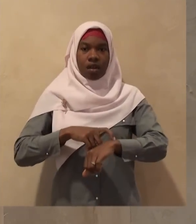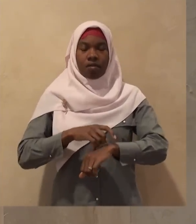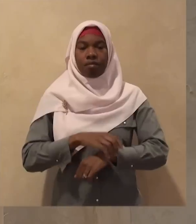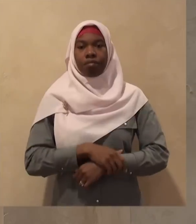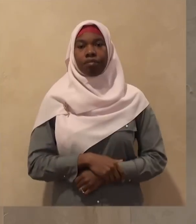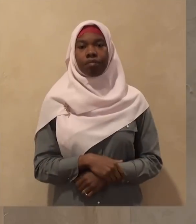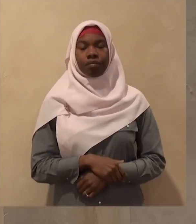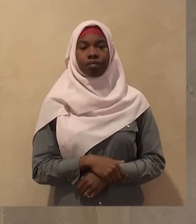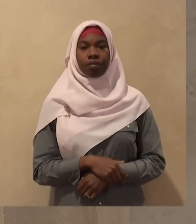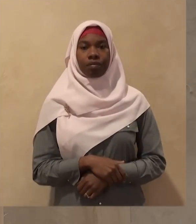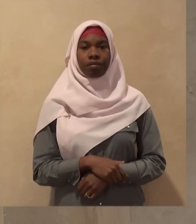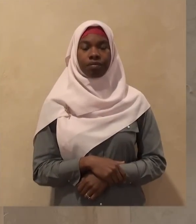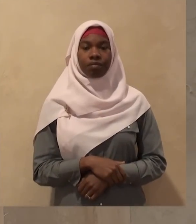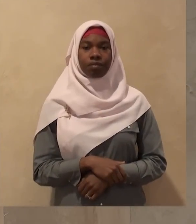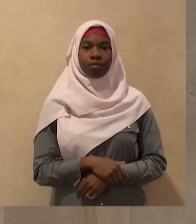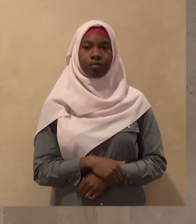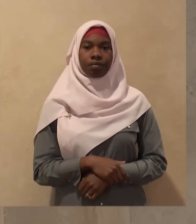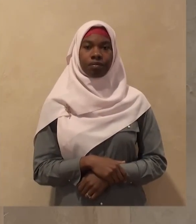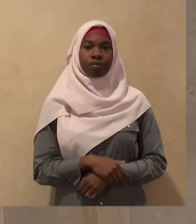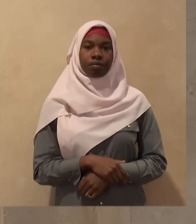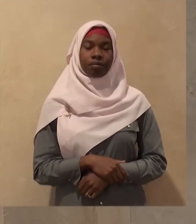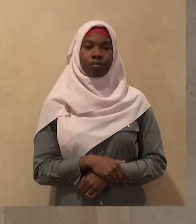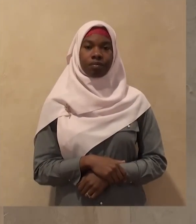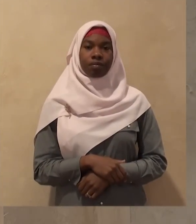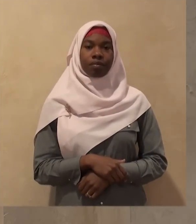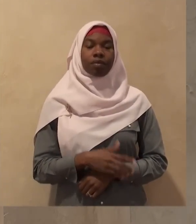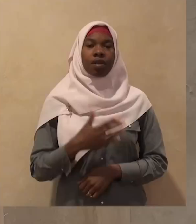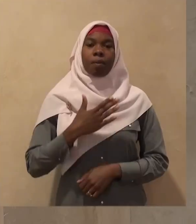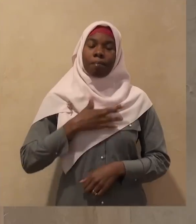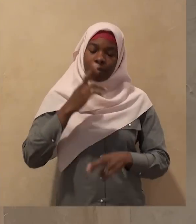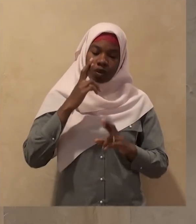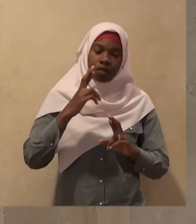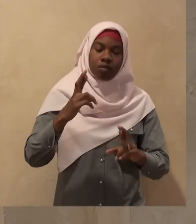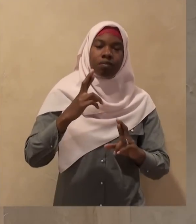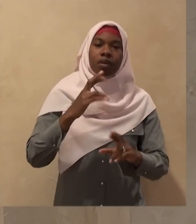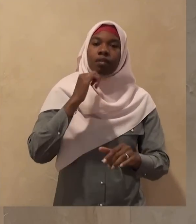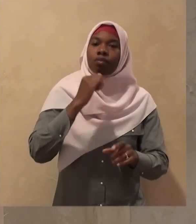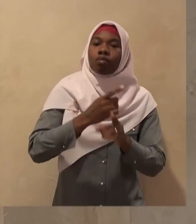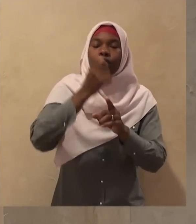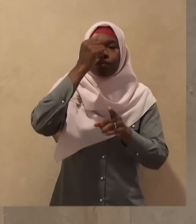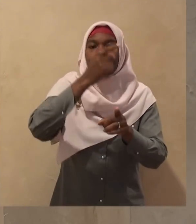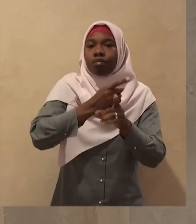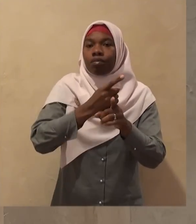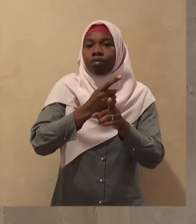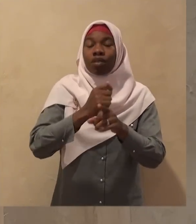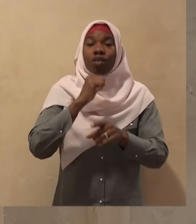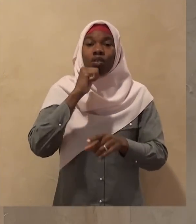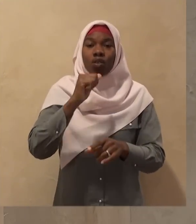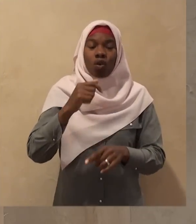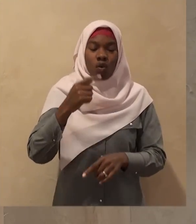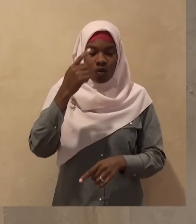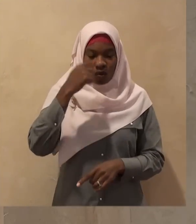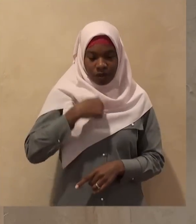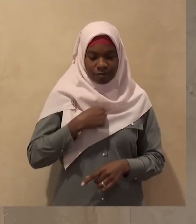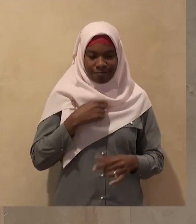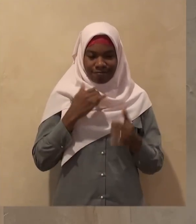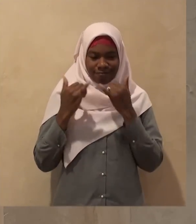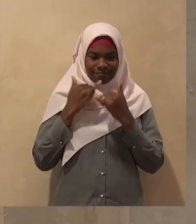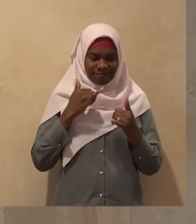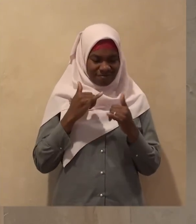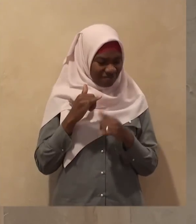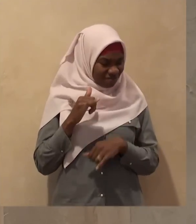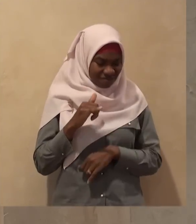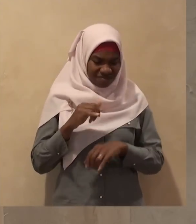my respected brothers and sisters don't misinterpret me let me clarify the point that any